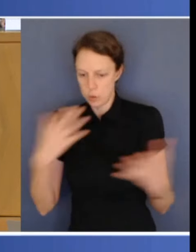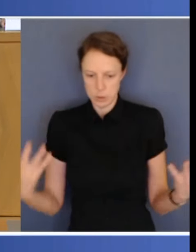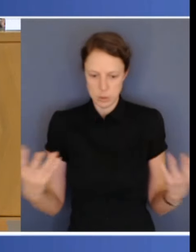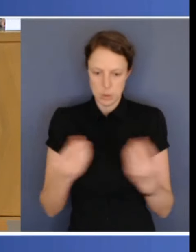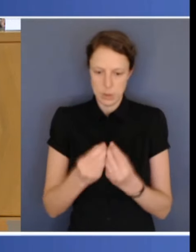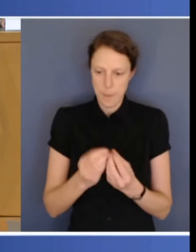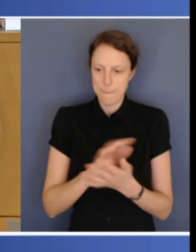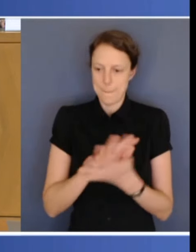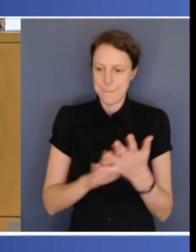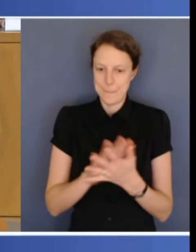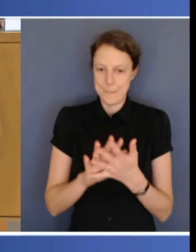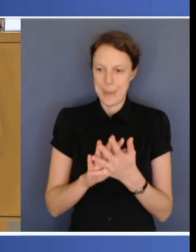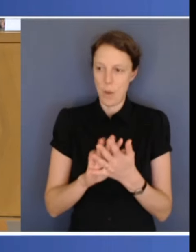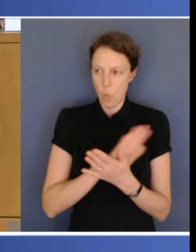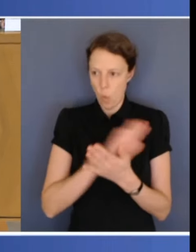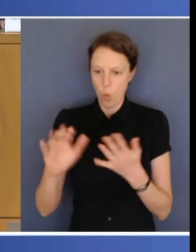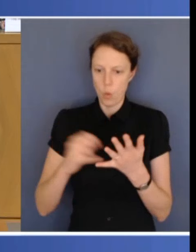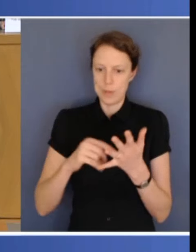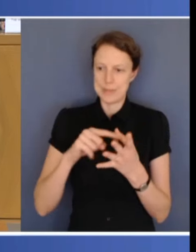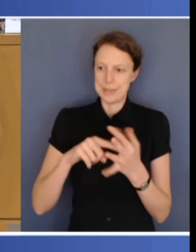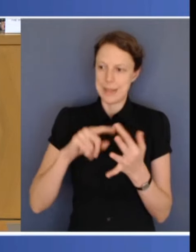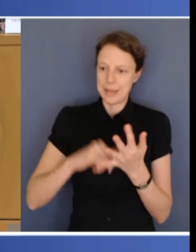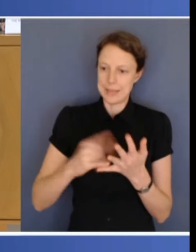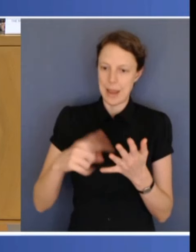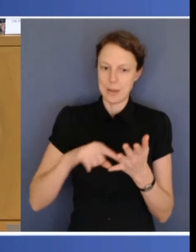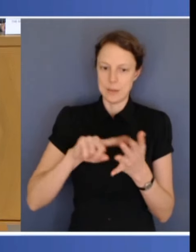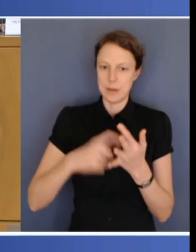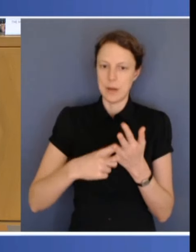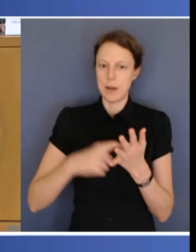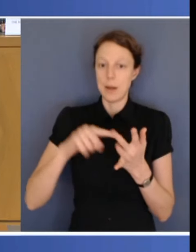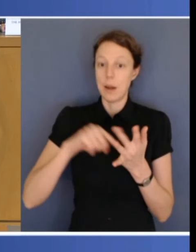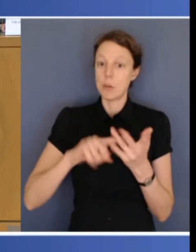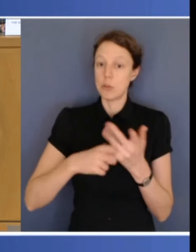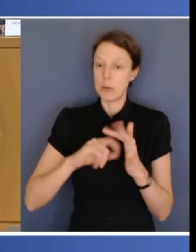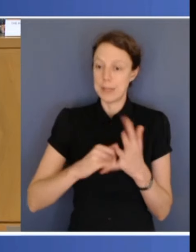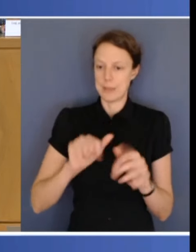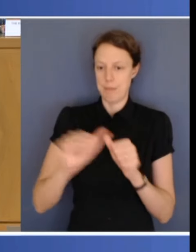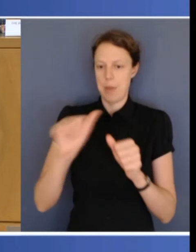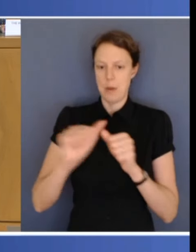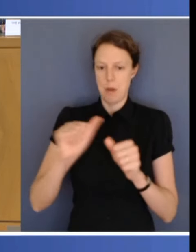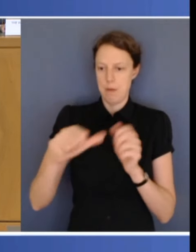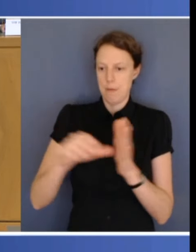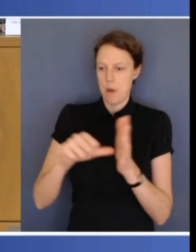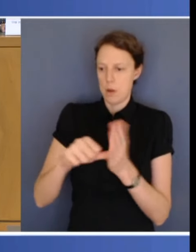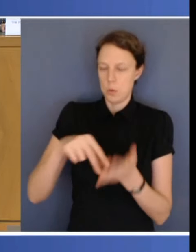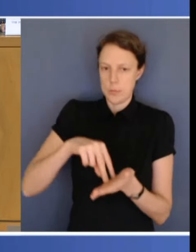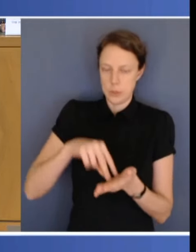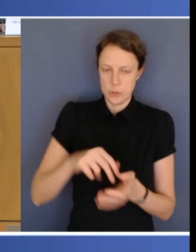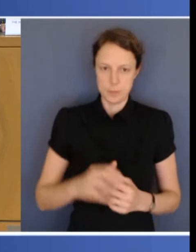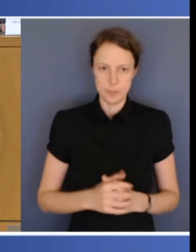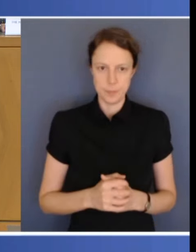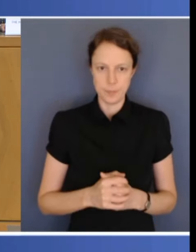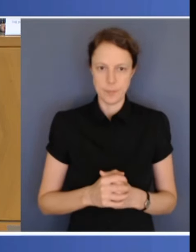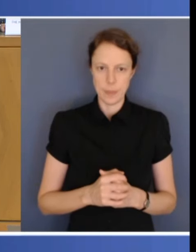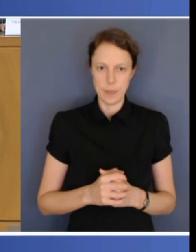territories better off. These commitments demonstrate government's ongoing commitment to the NDIS. Discussions with the